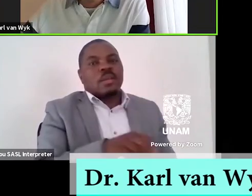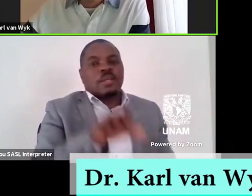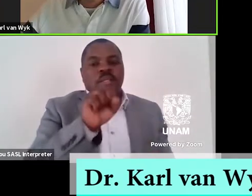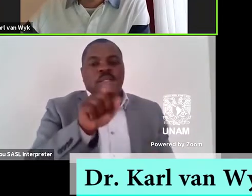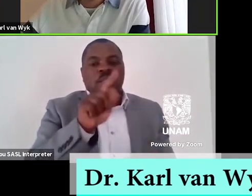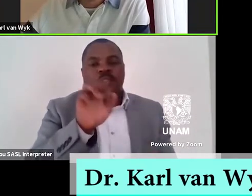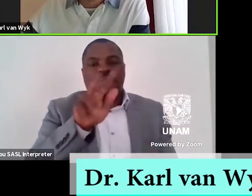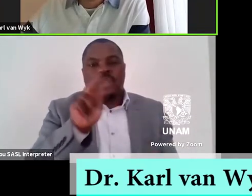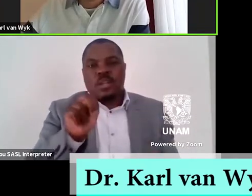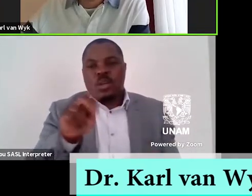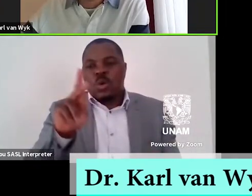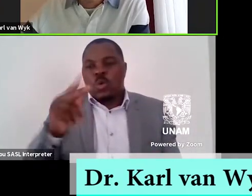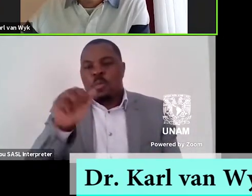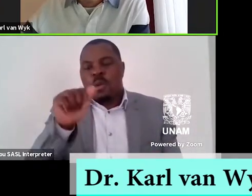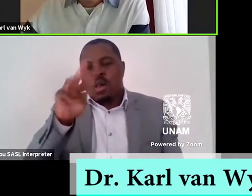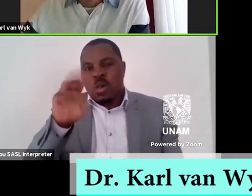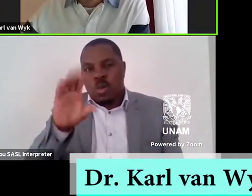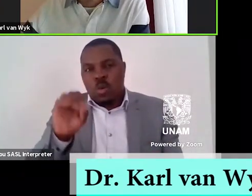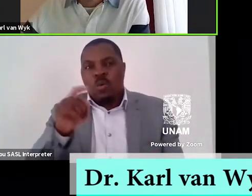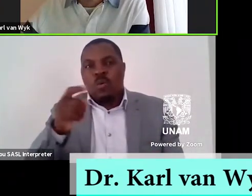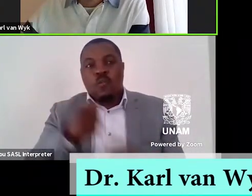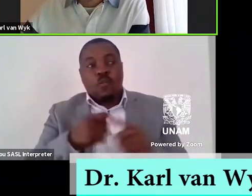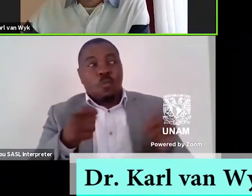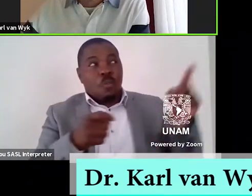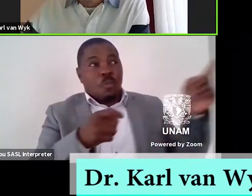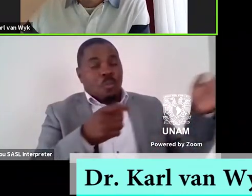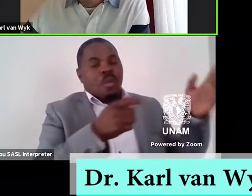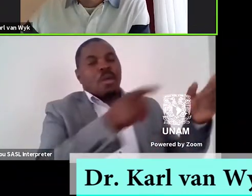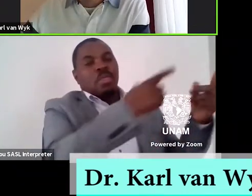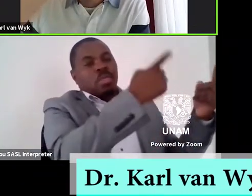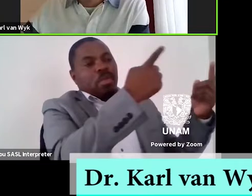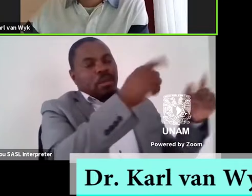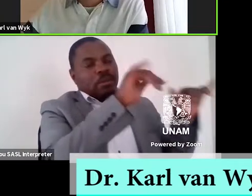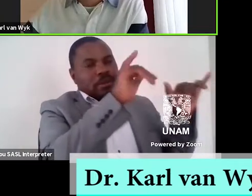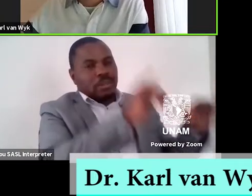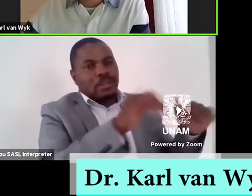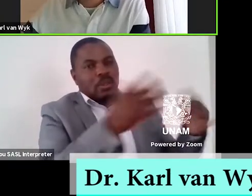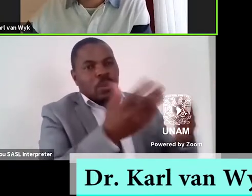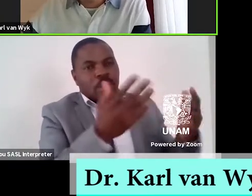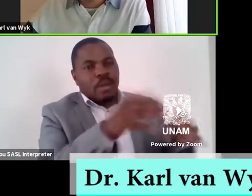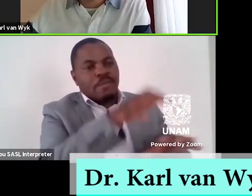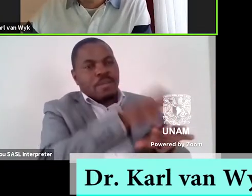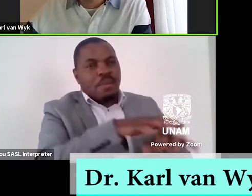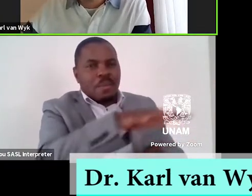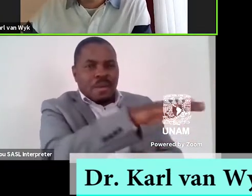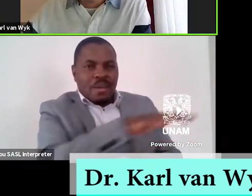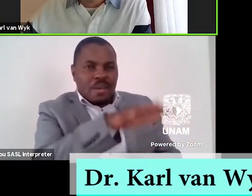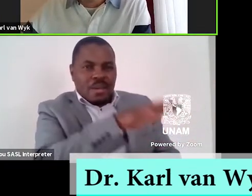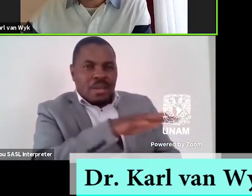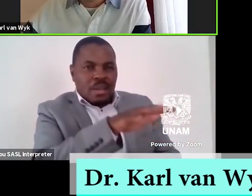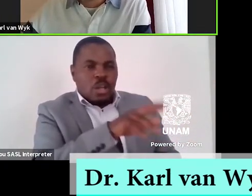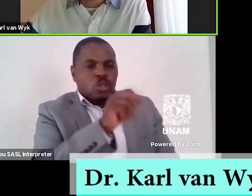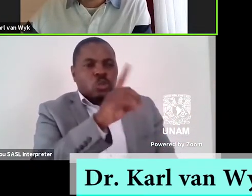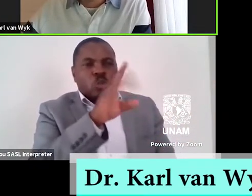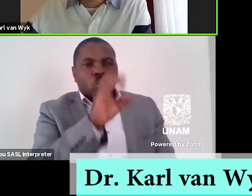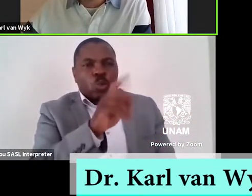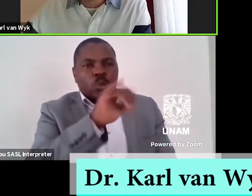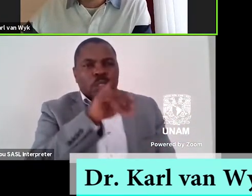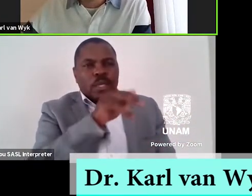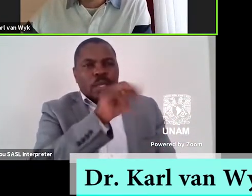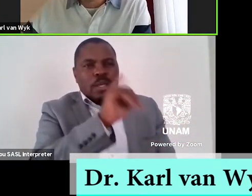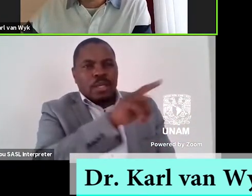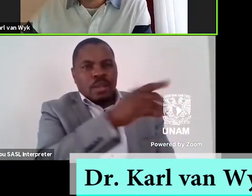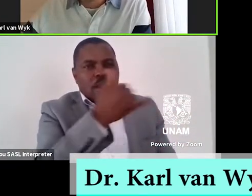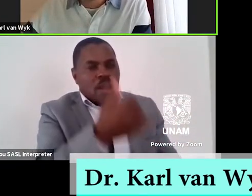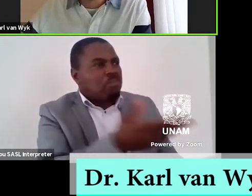the preacher, or from DC, lives in rural Indochene, a farming space rapidly becoming barren, a space from which various